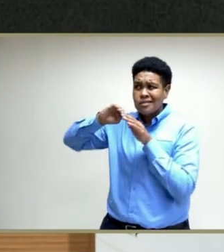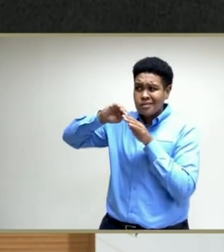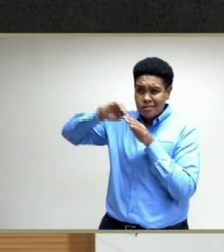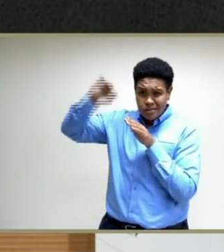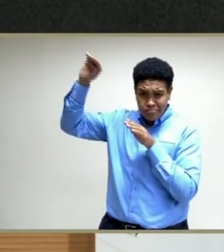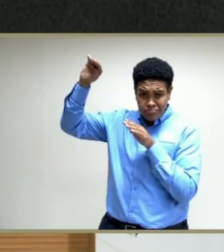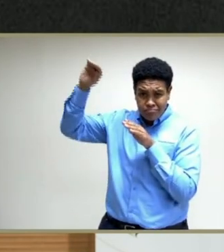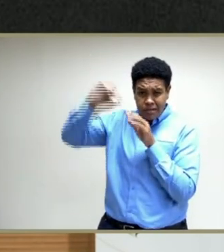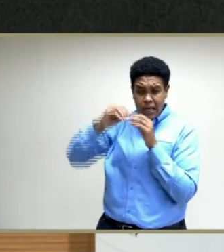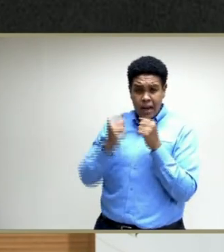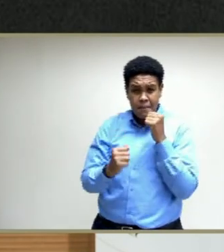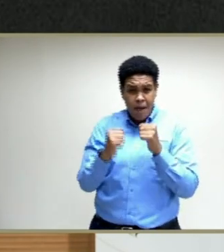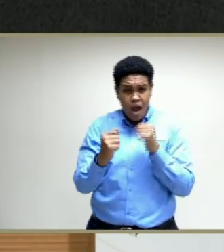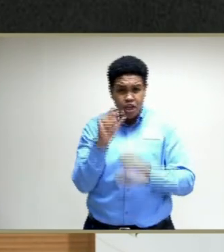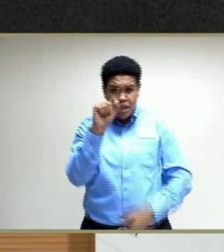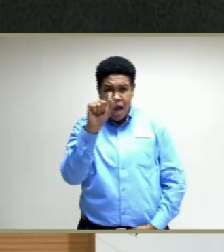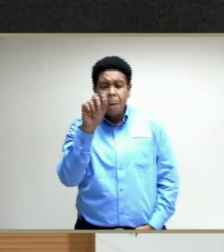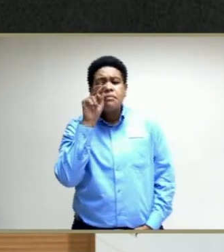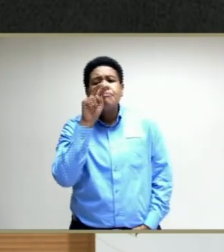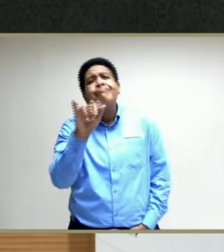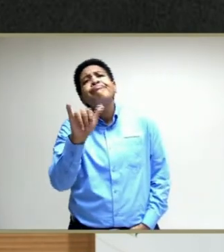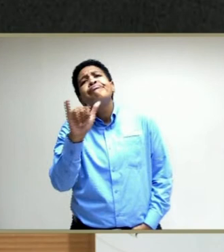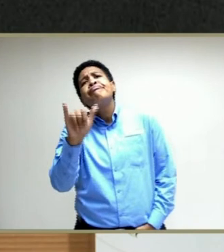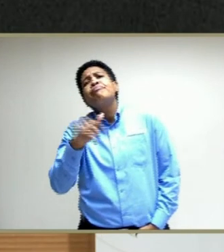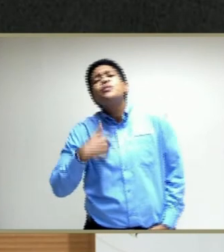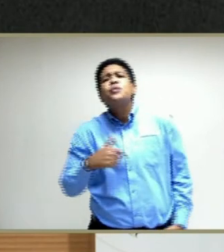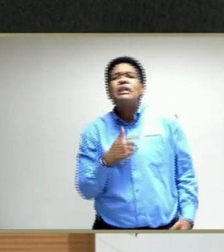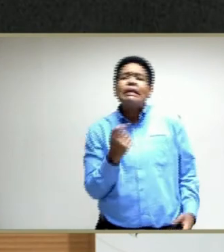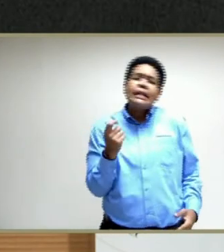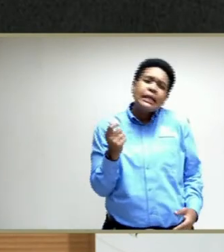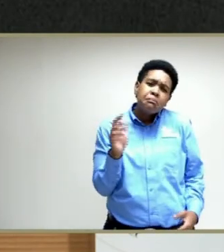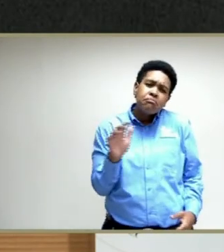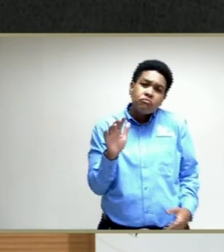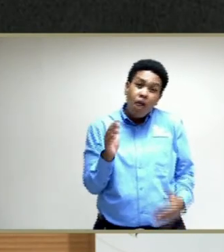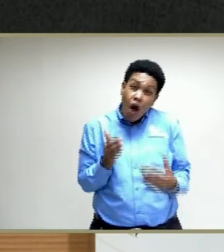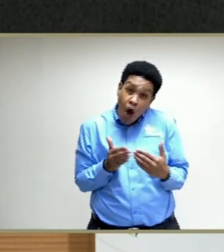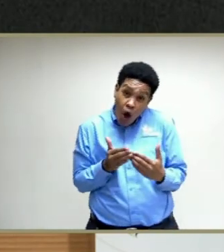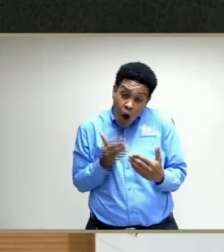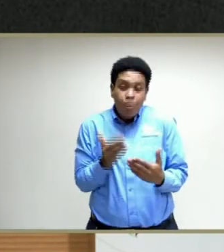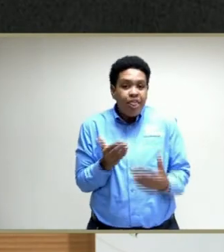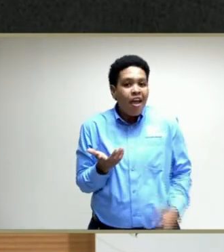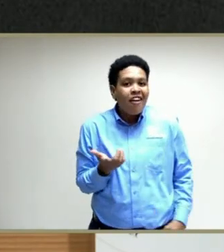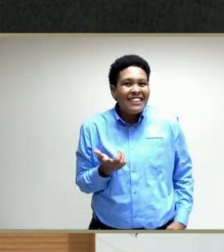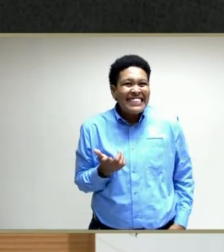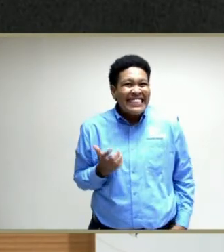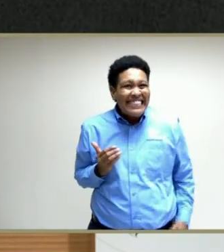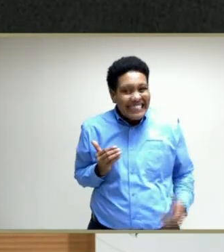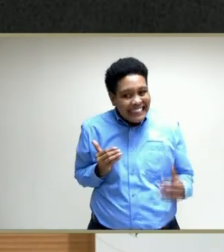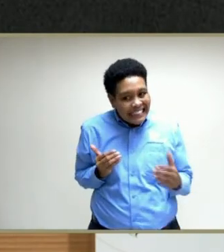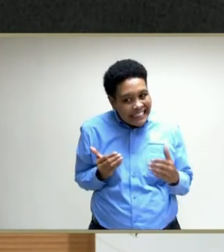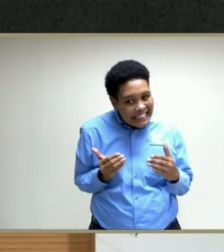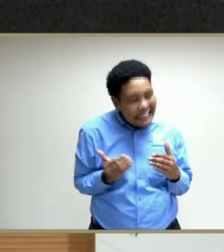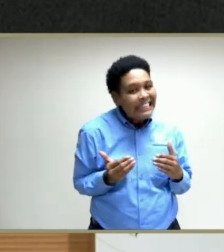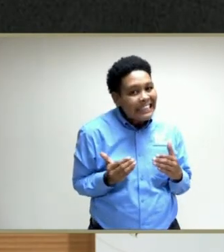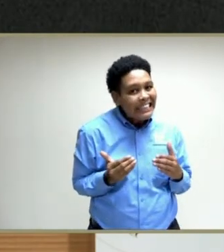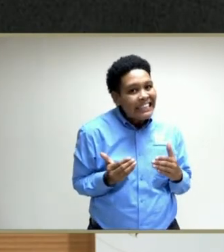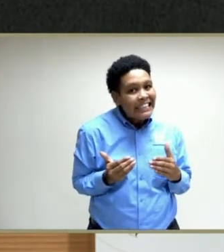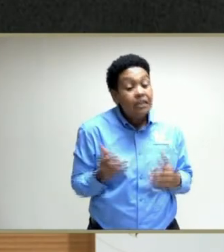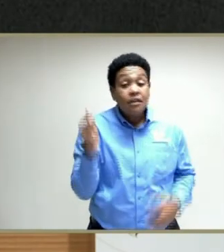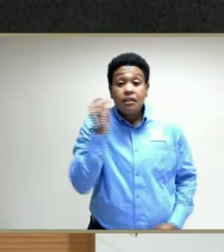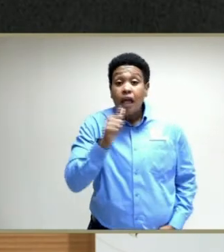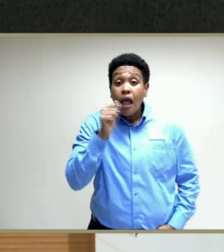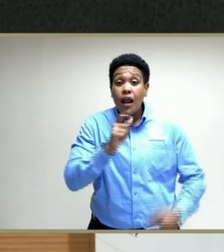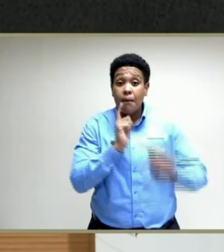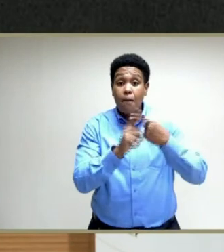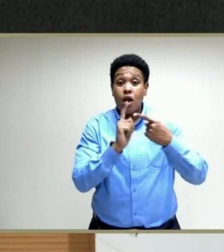March, April, you can see that we are just about there. The daily positivity is represented in the